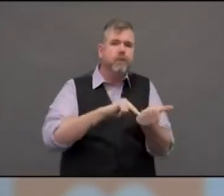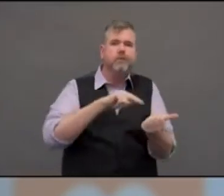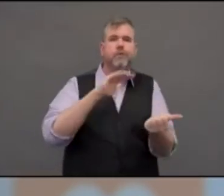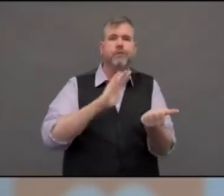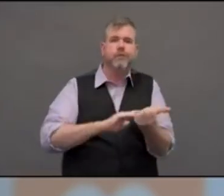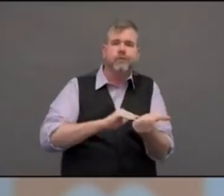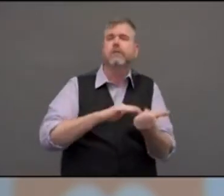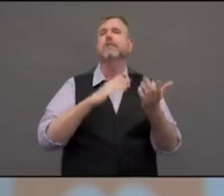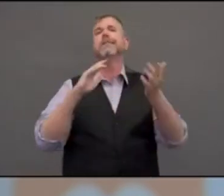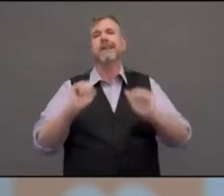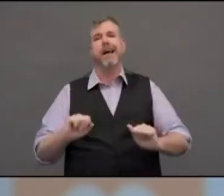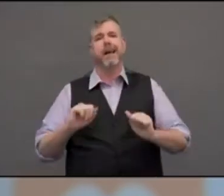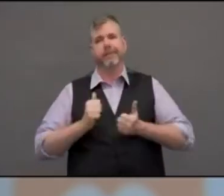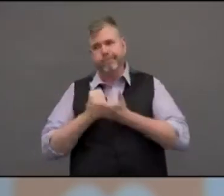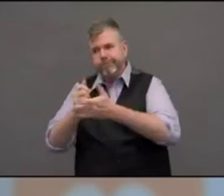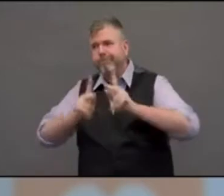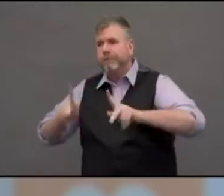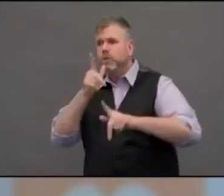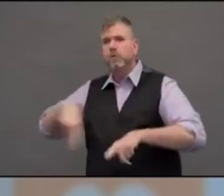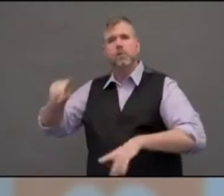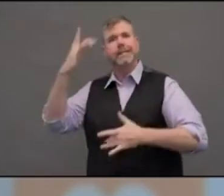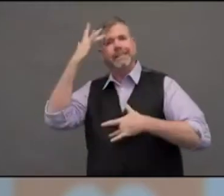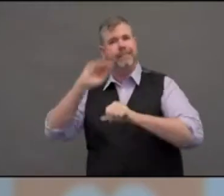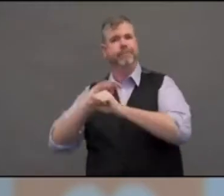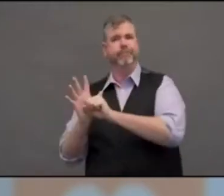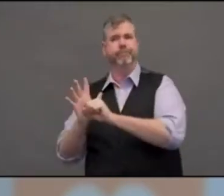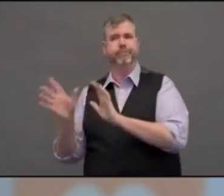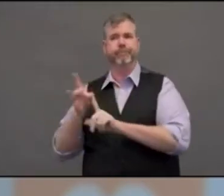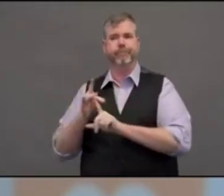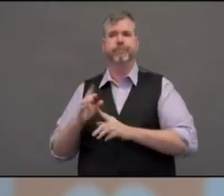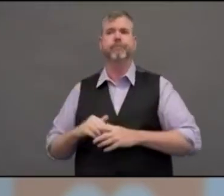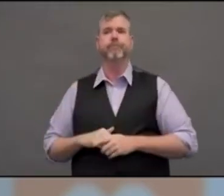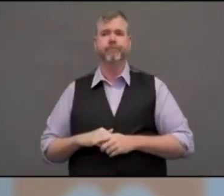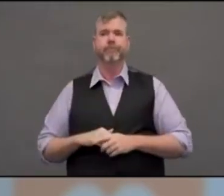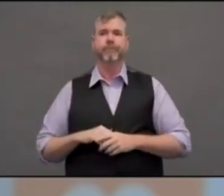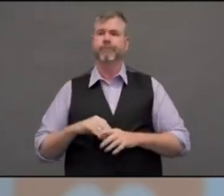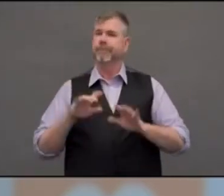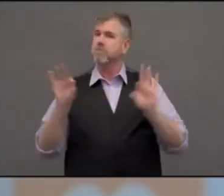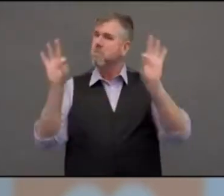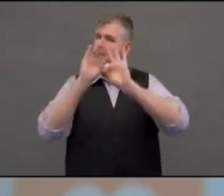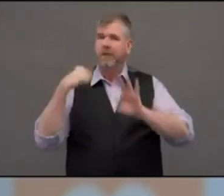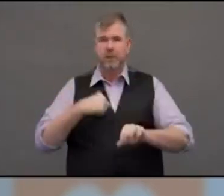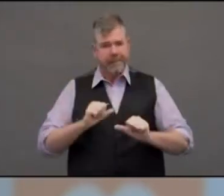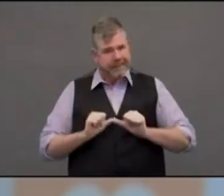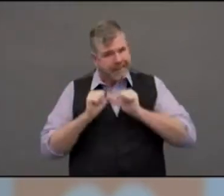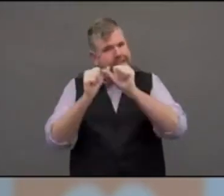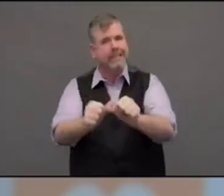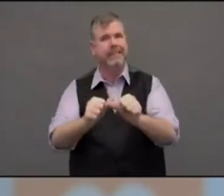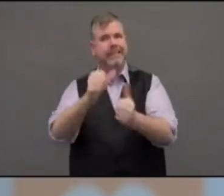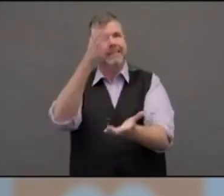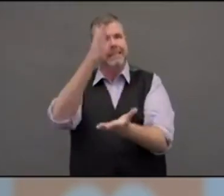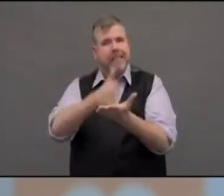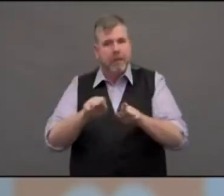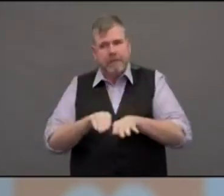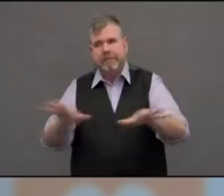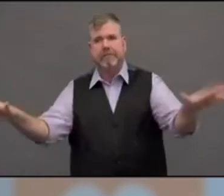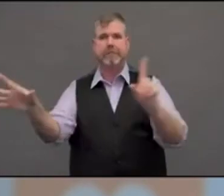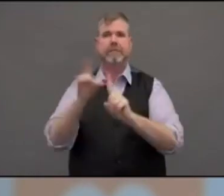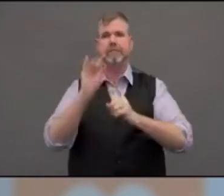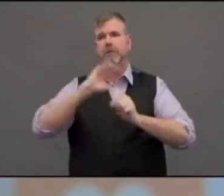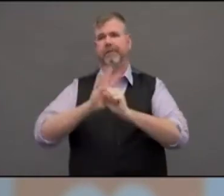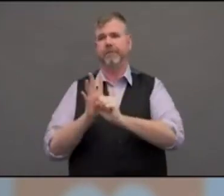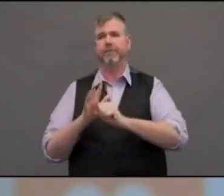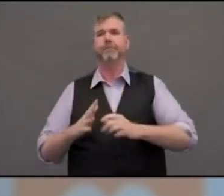that you can continue to stop the spread, and at the same time, you know, able to make a